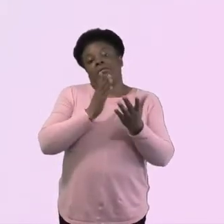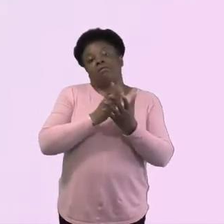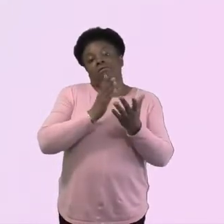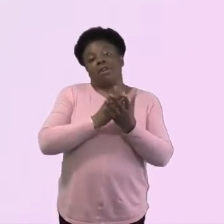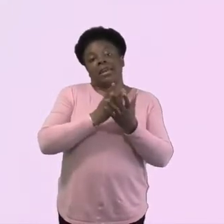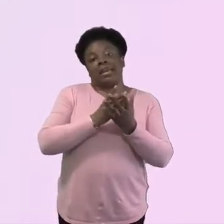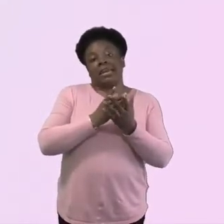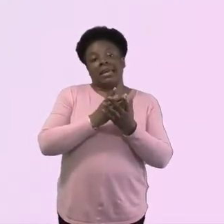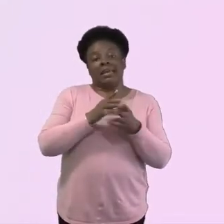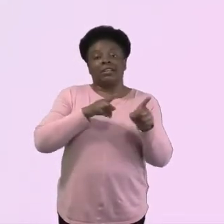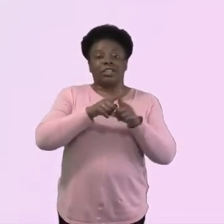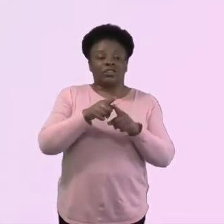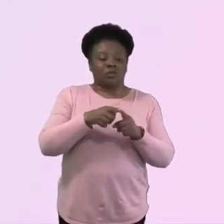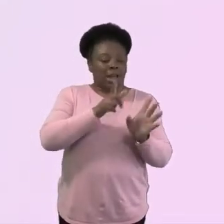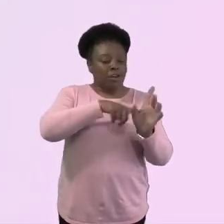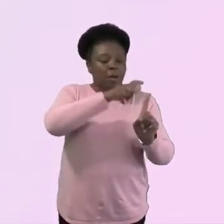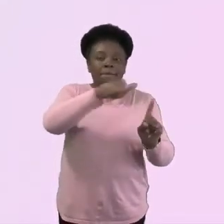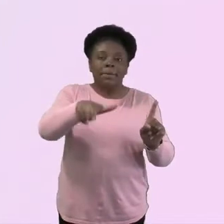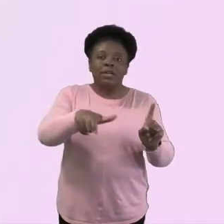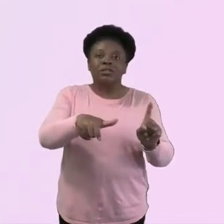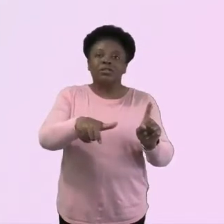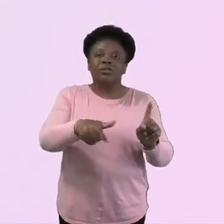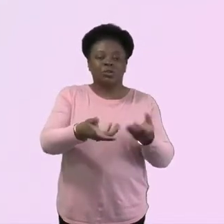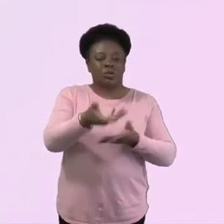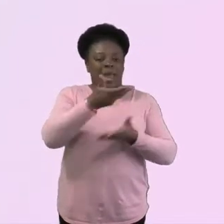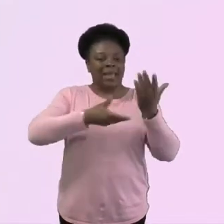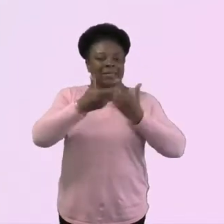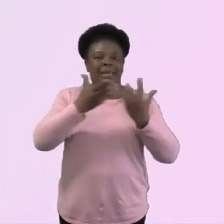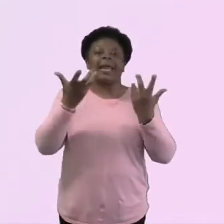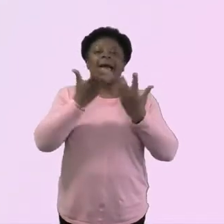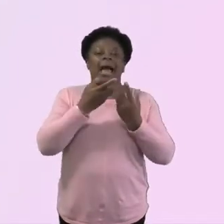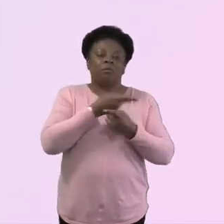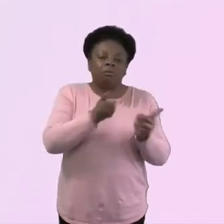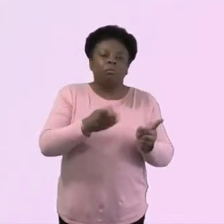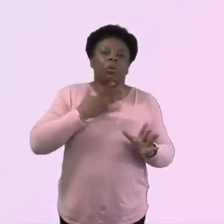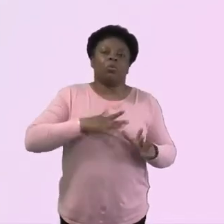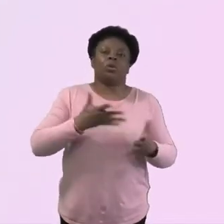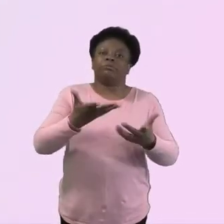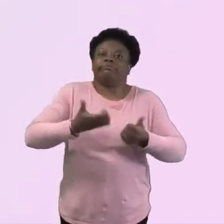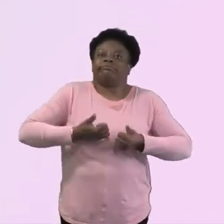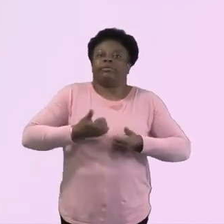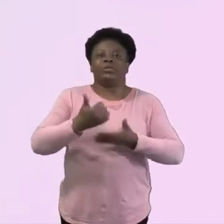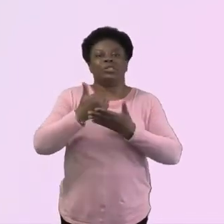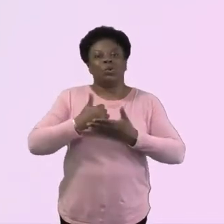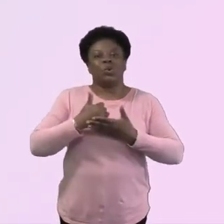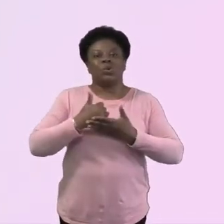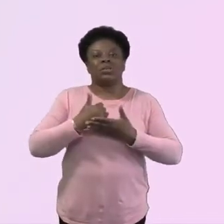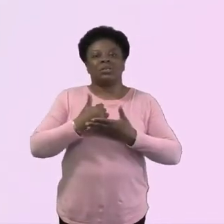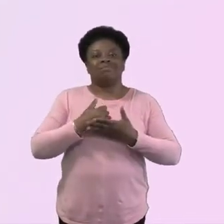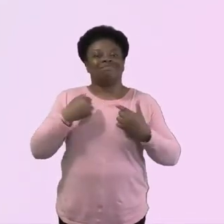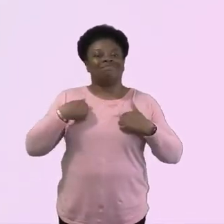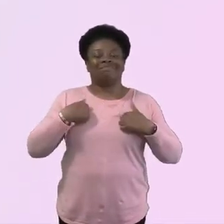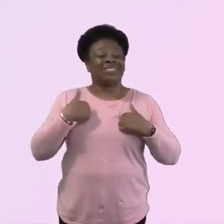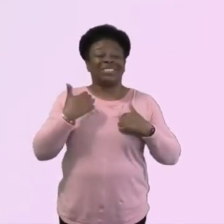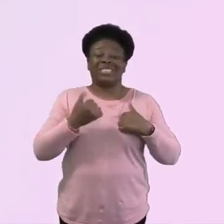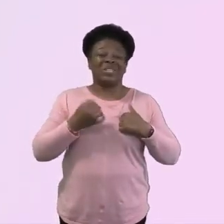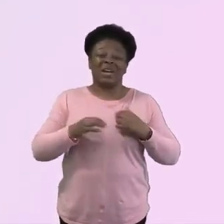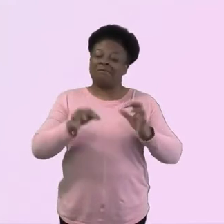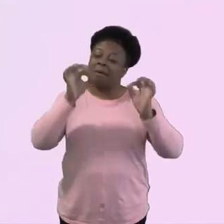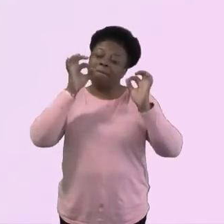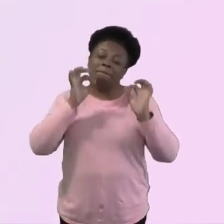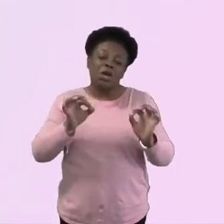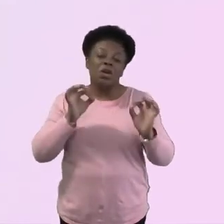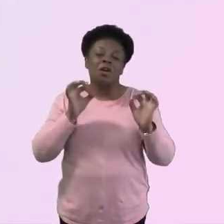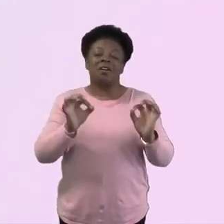to some extent. And so they have the agency in that. But again, I haven't got some perfect, brilliant answer to say, but I will just